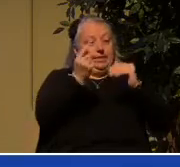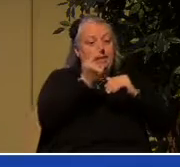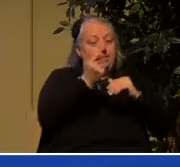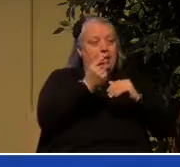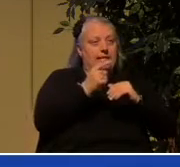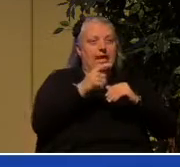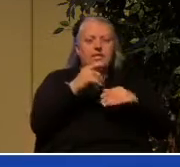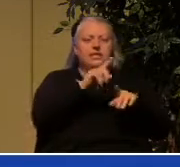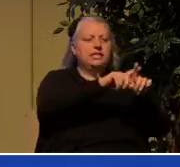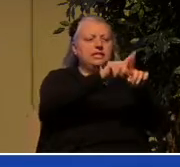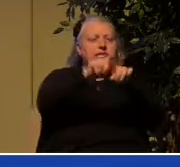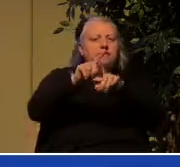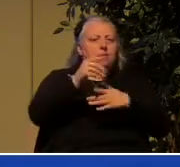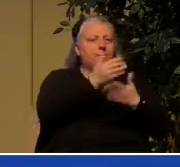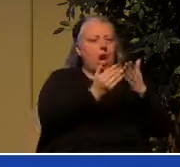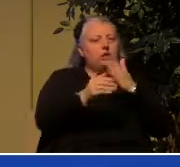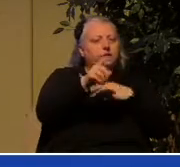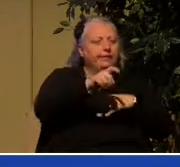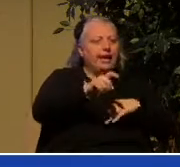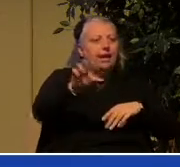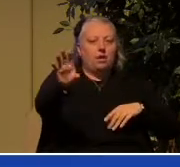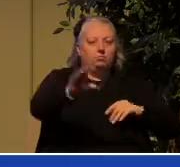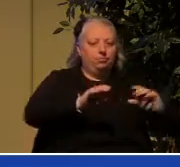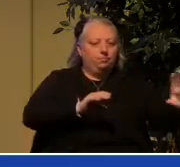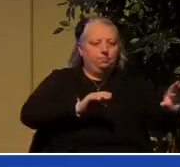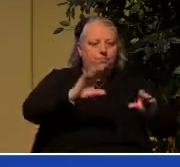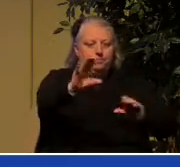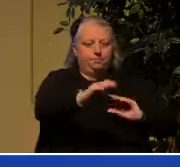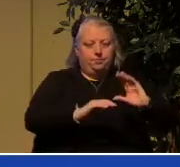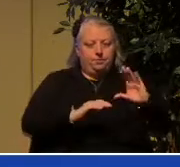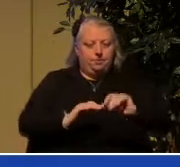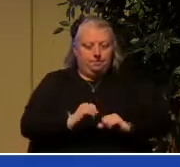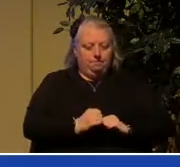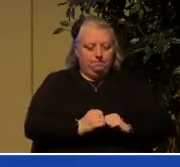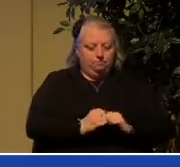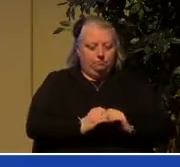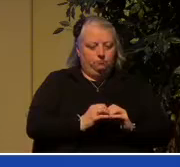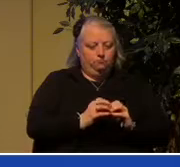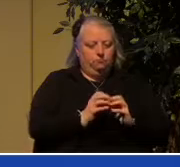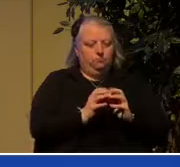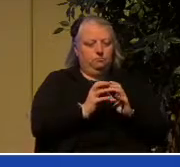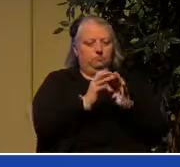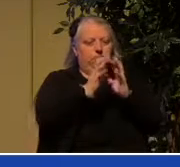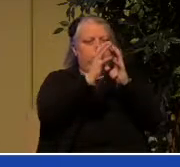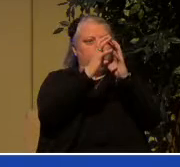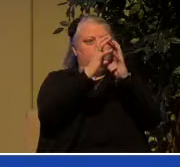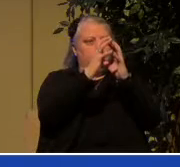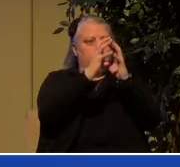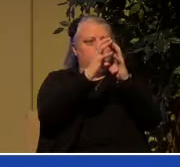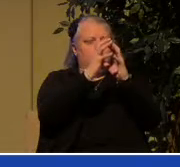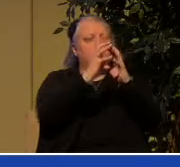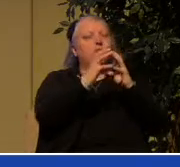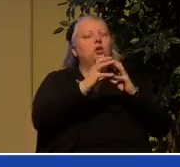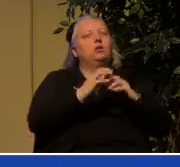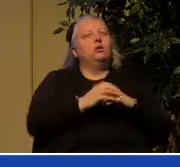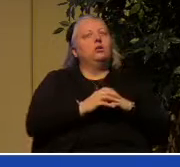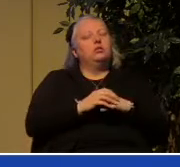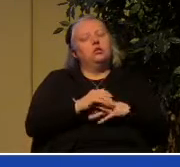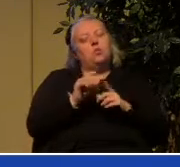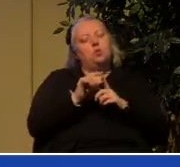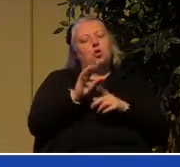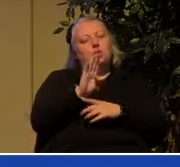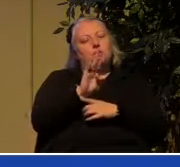and create the sum total of those parts and the word build